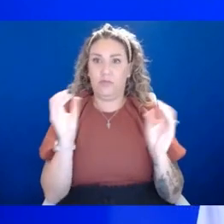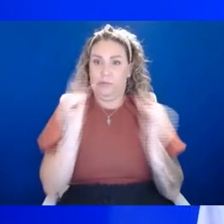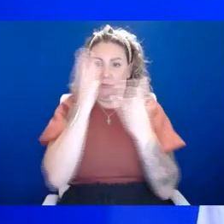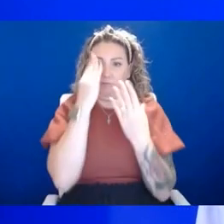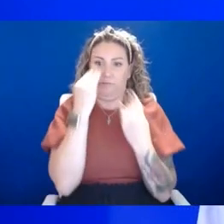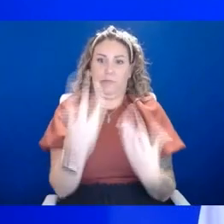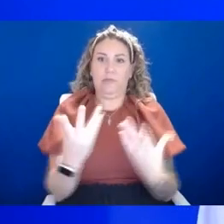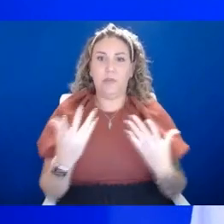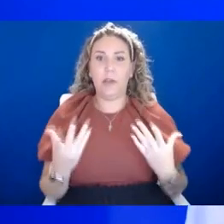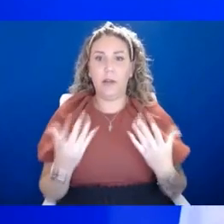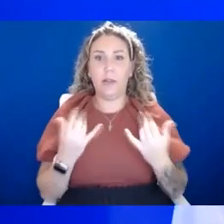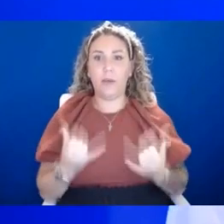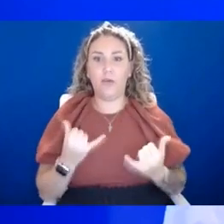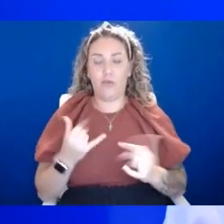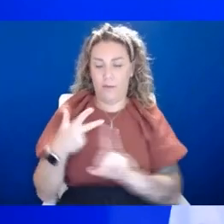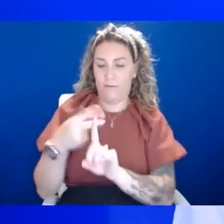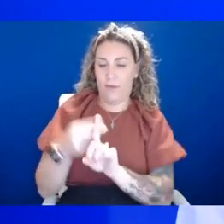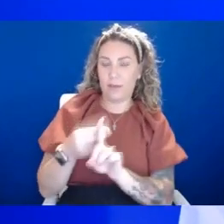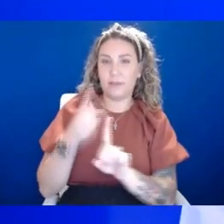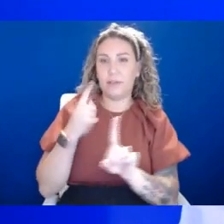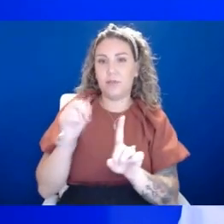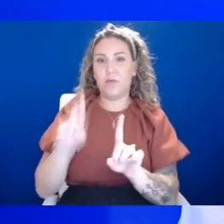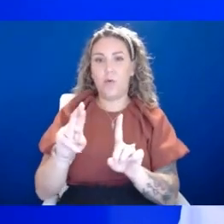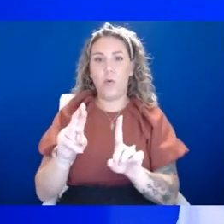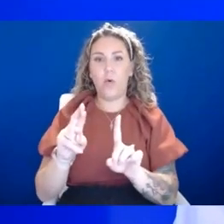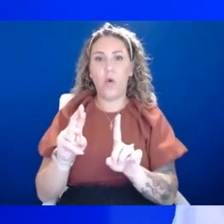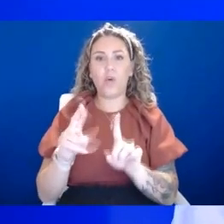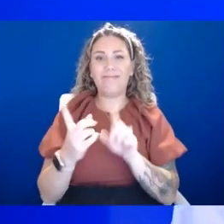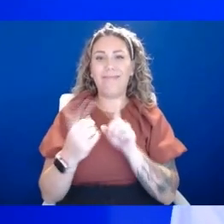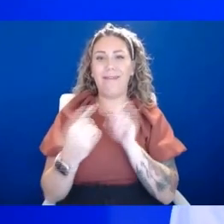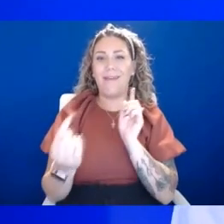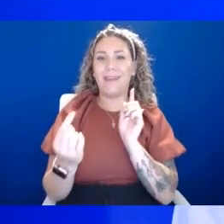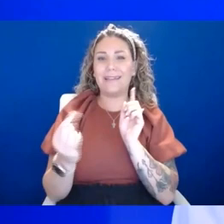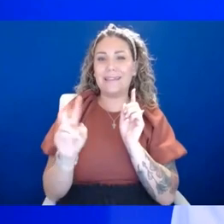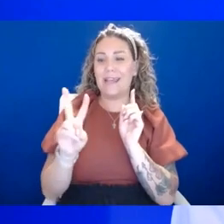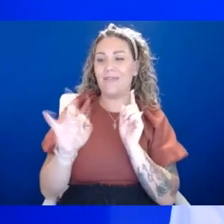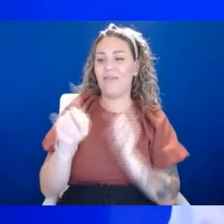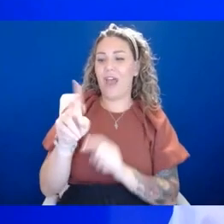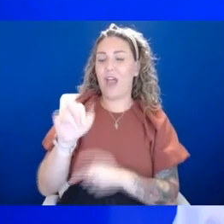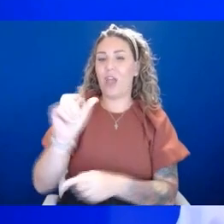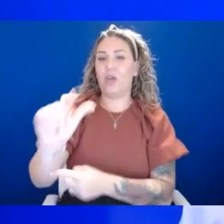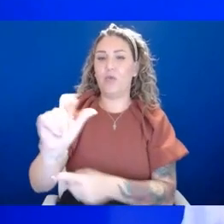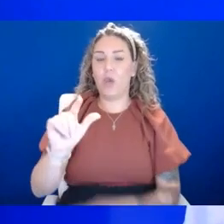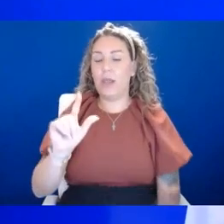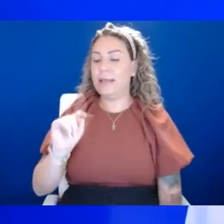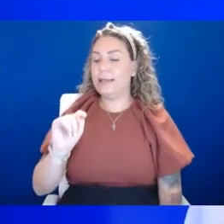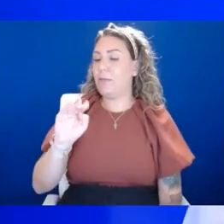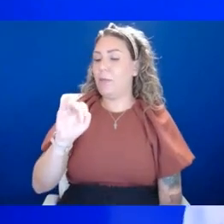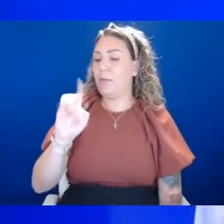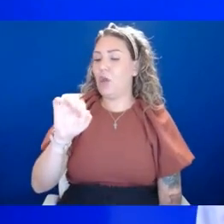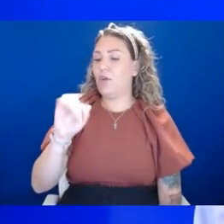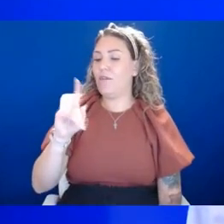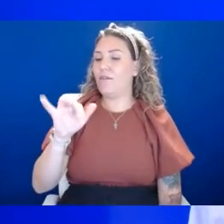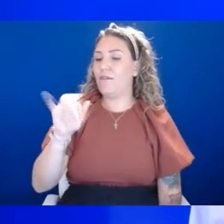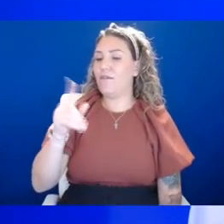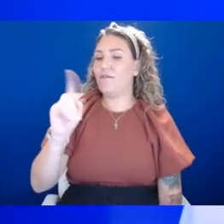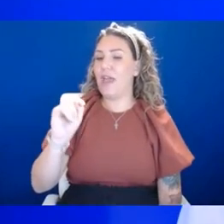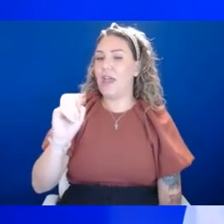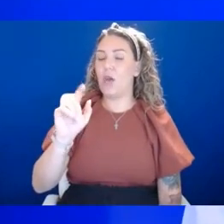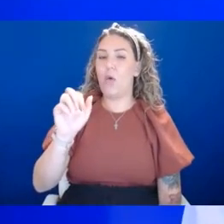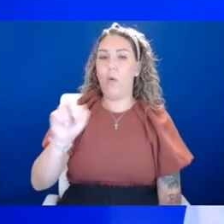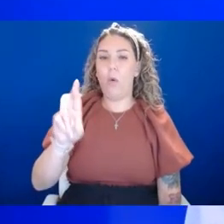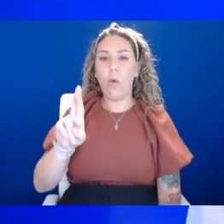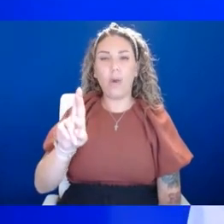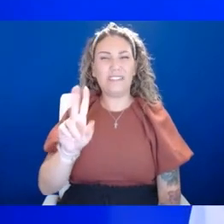current vaccines or the antiviral tecovirumat or TPox, uh, specifically in humans.